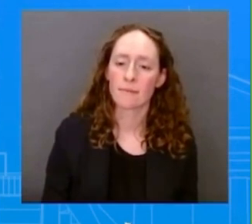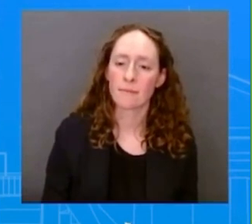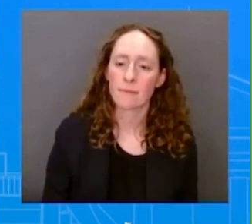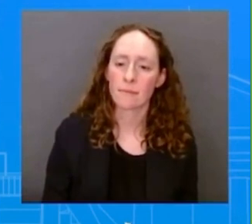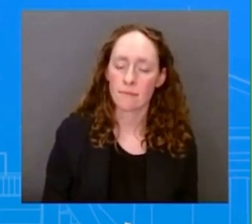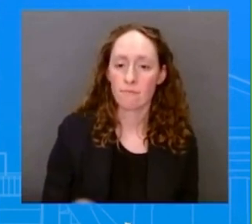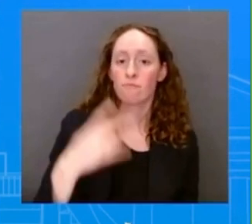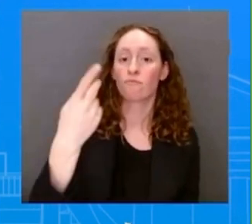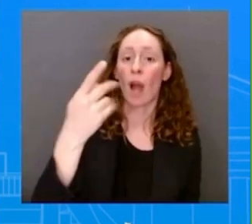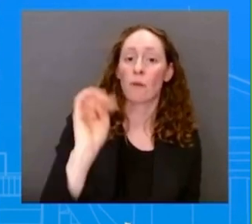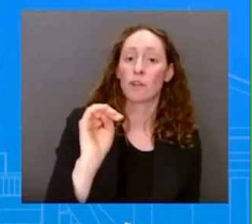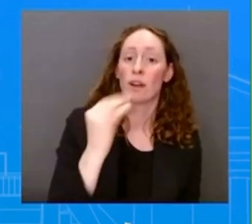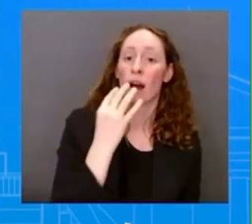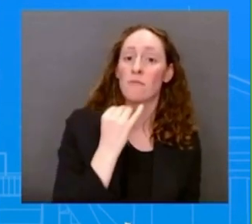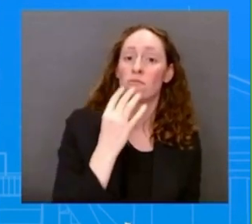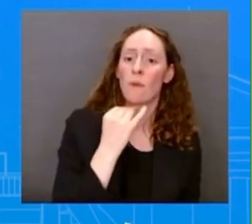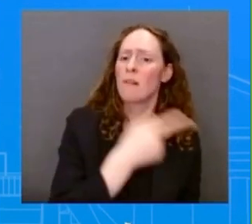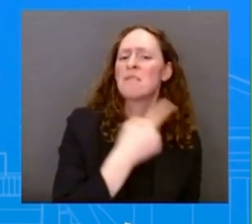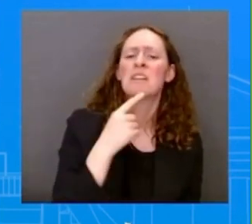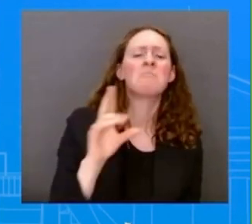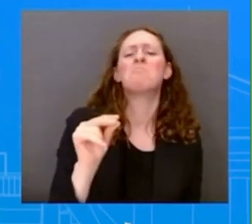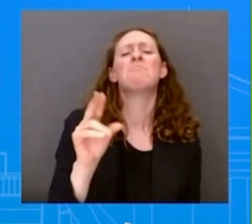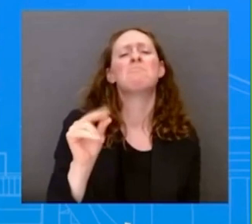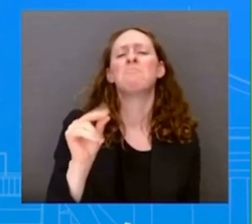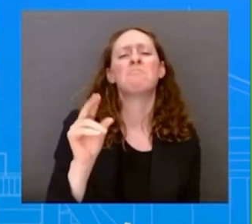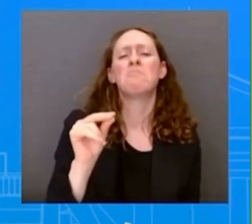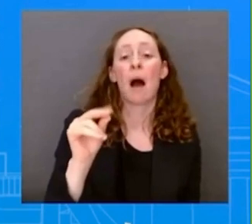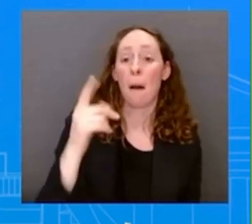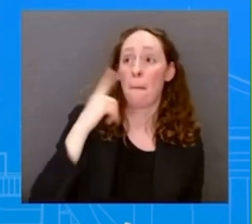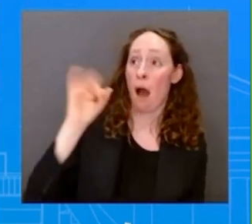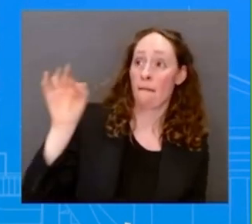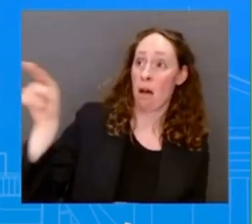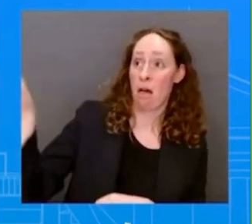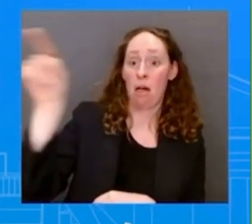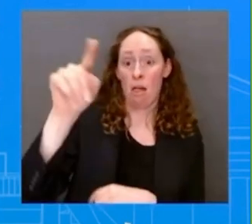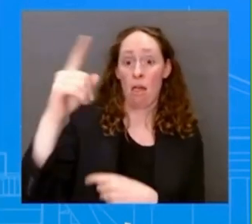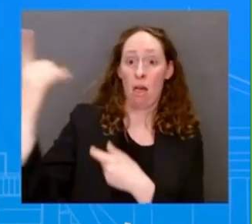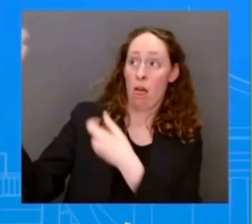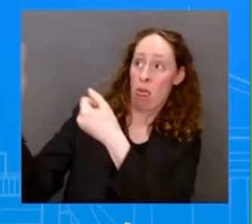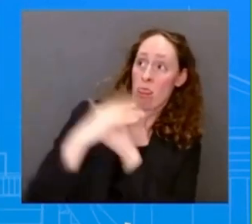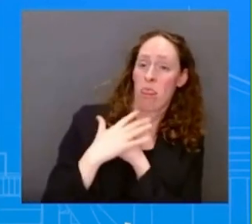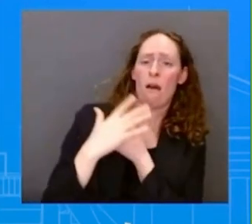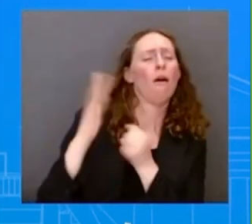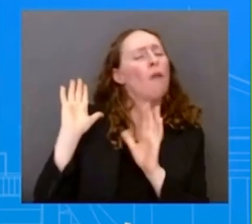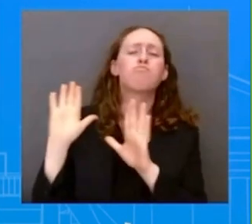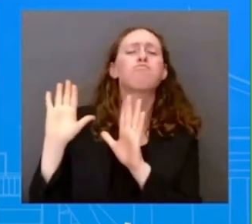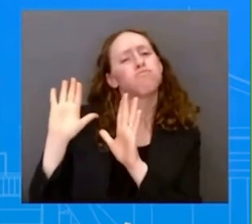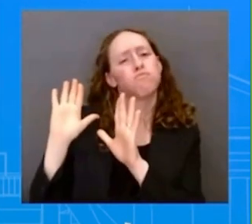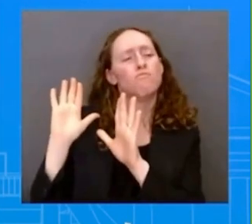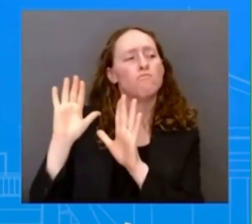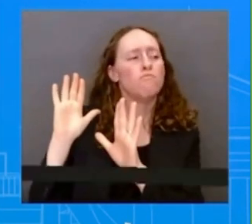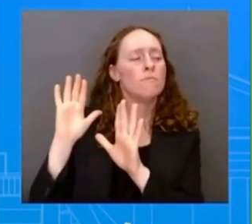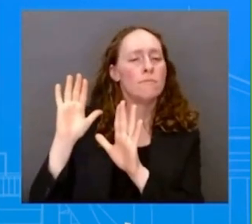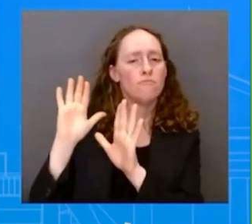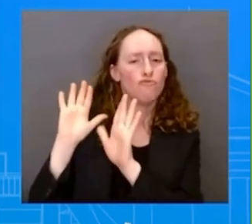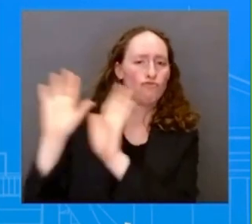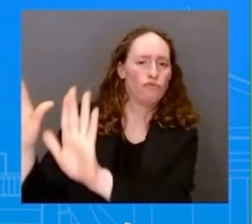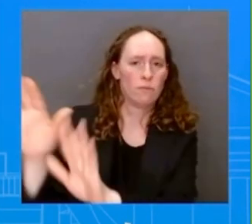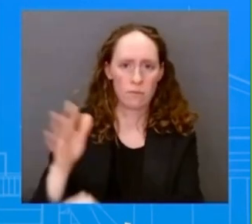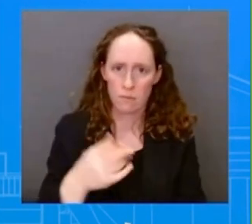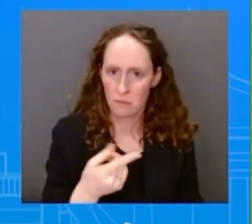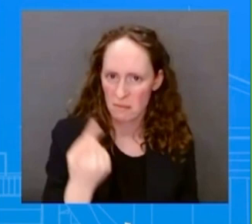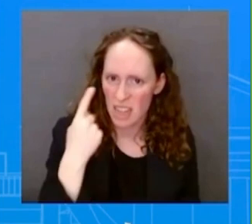was wondering if you could respond to that part of what the Prime Minister said. think it was a selective response, huh? Well, you got every part of it, except for that.